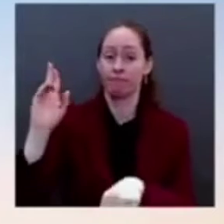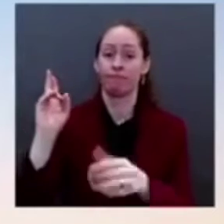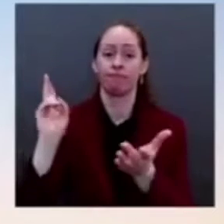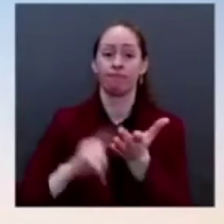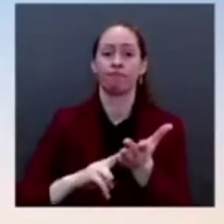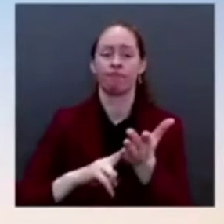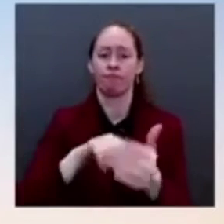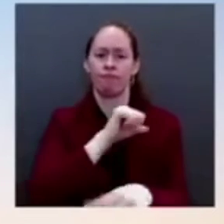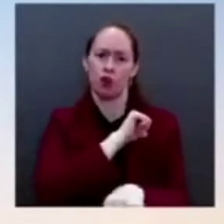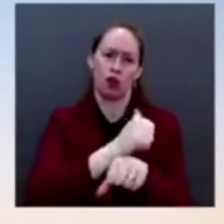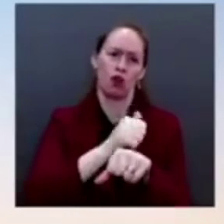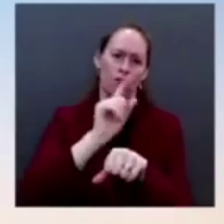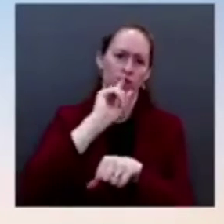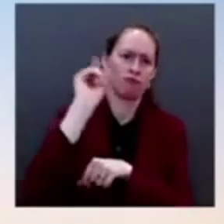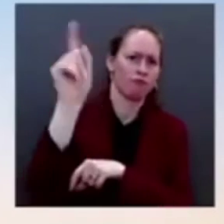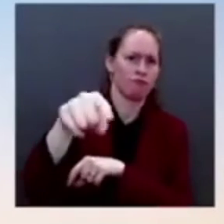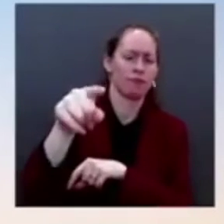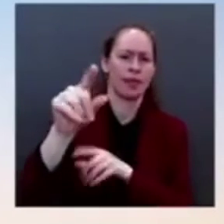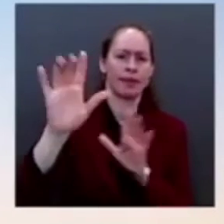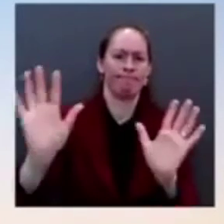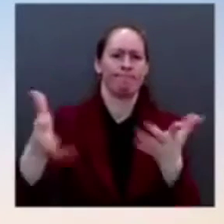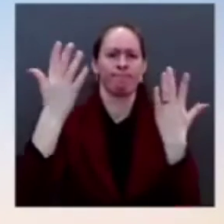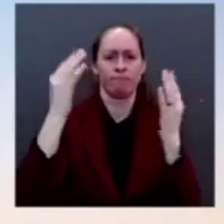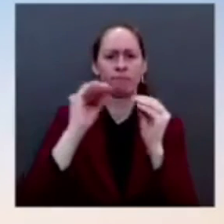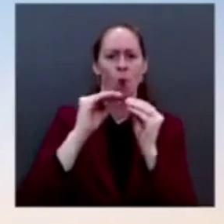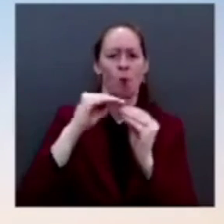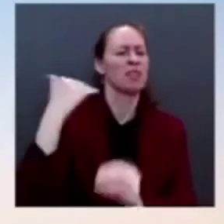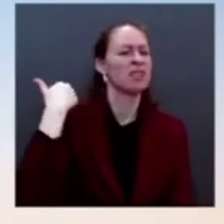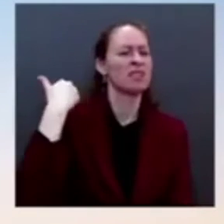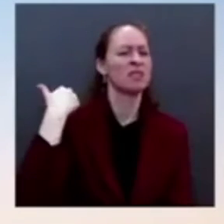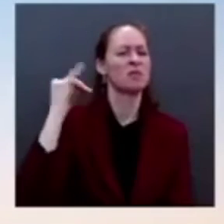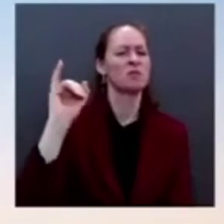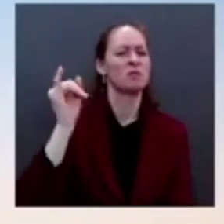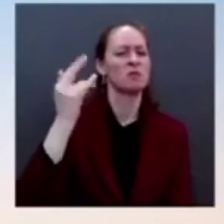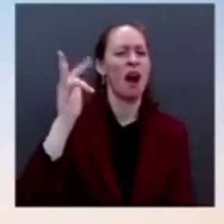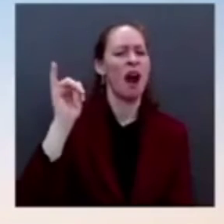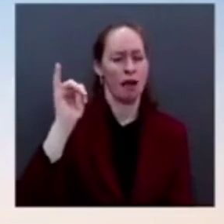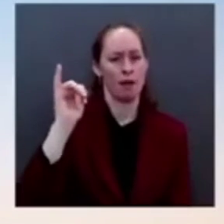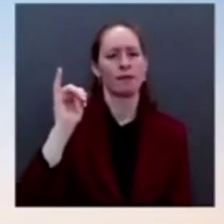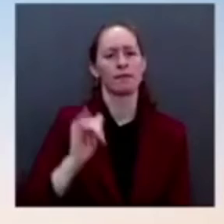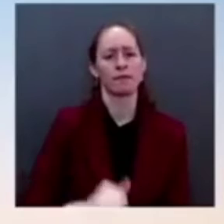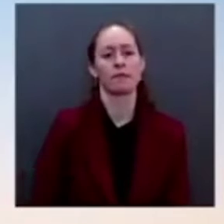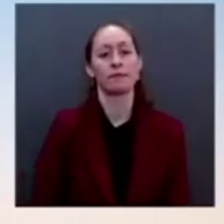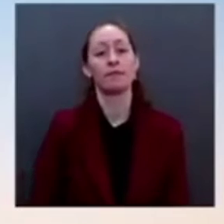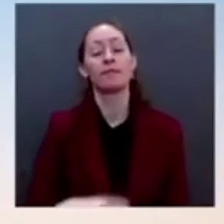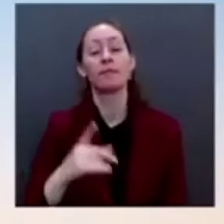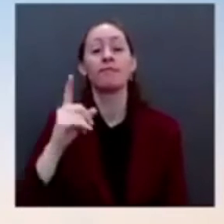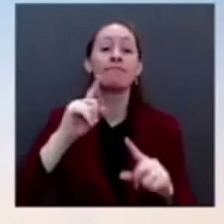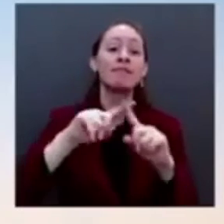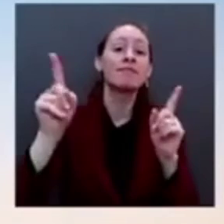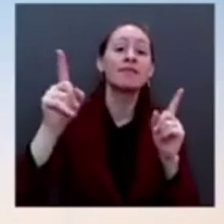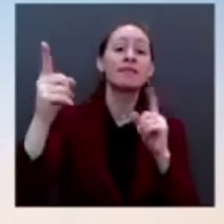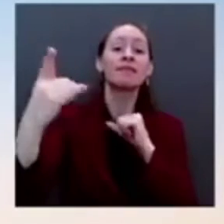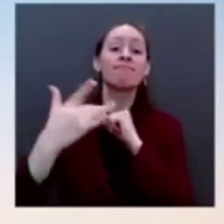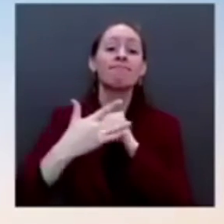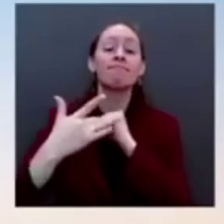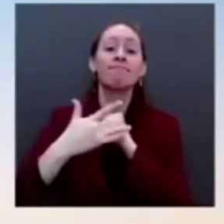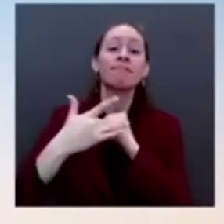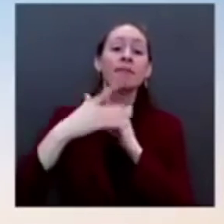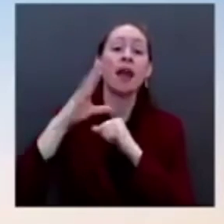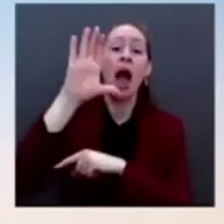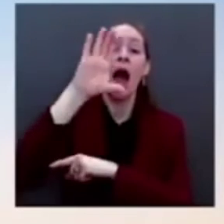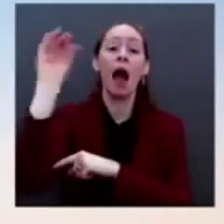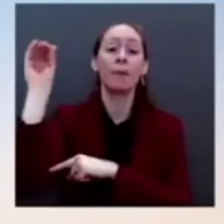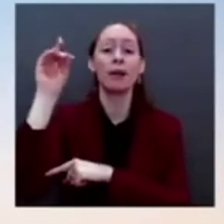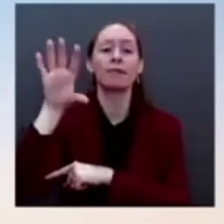past 10 years, the largest tech platforms have, as they've acquired hundreds of companies, including alleged killer acquisitions meant to shut down a potential